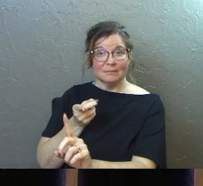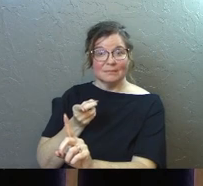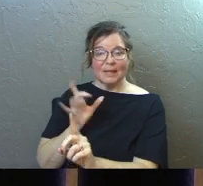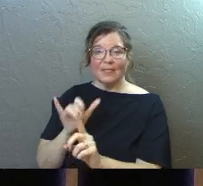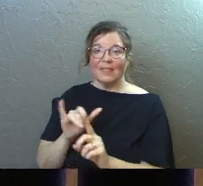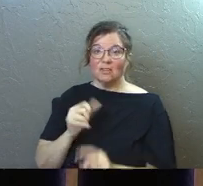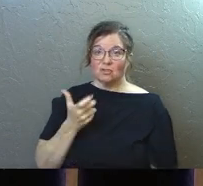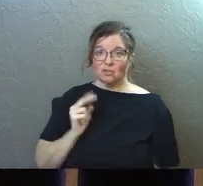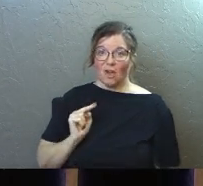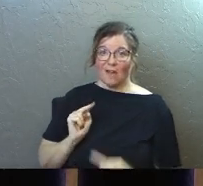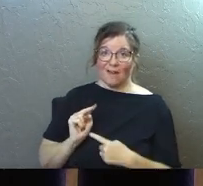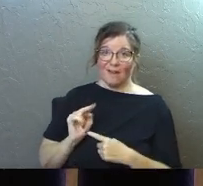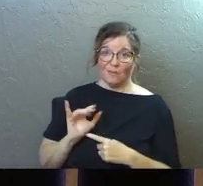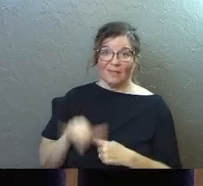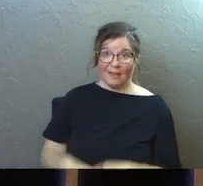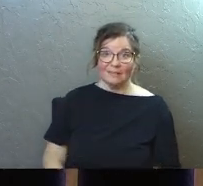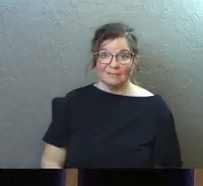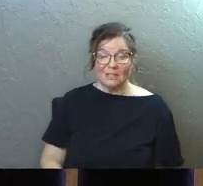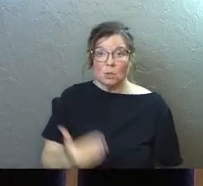And that's how John was.